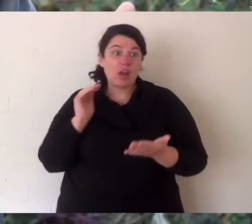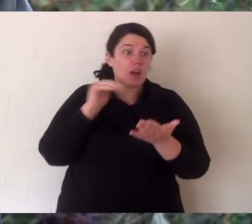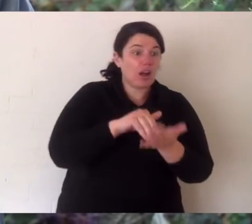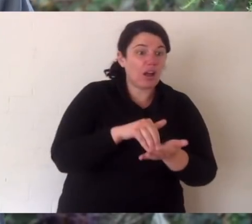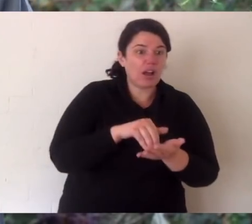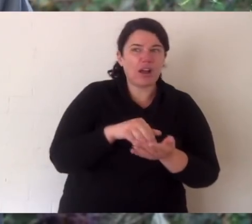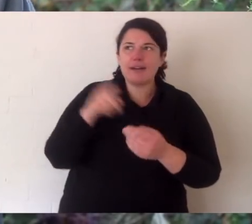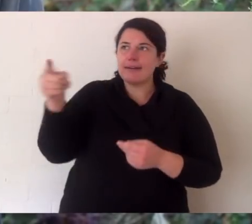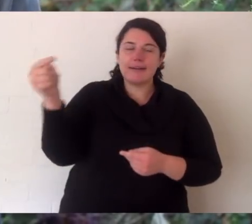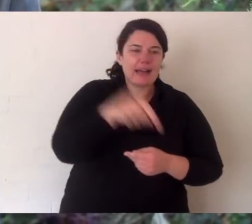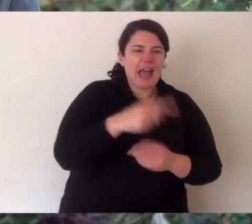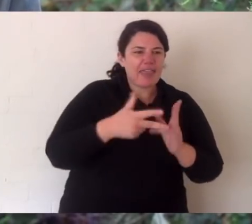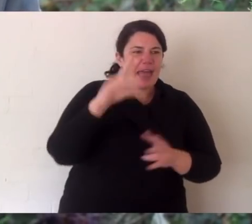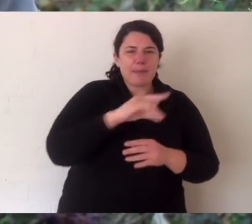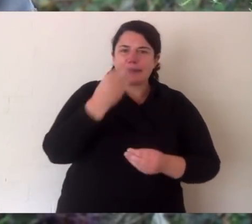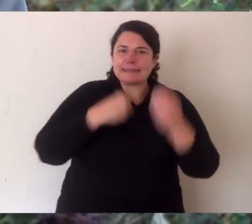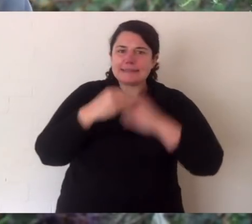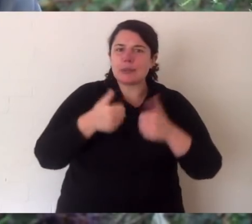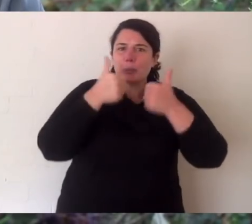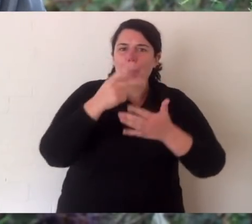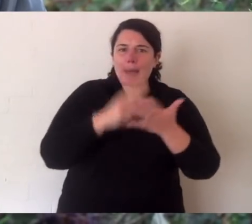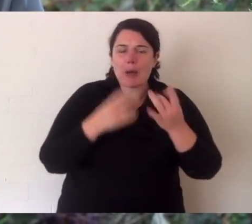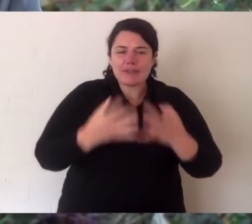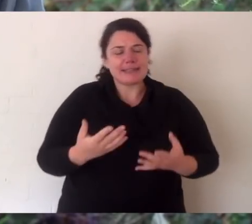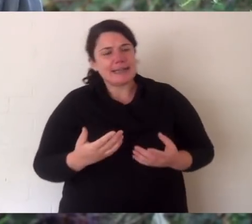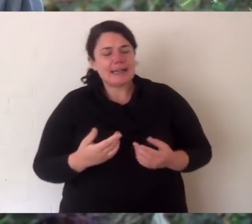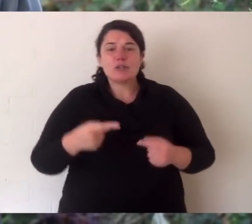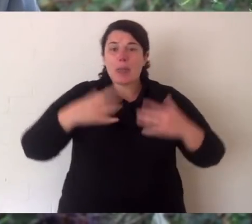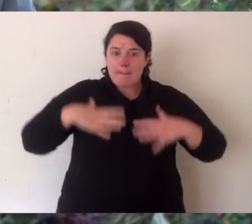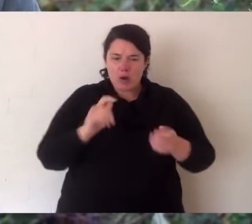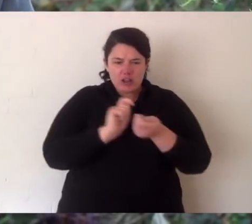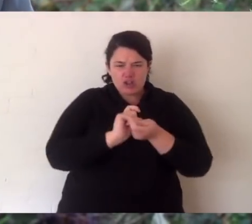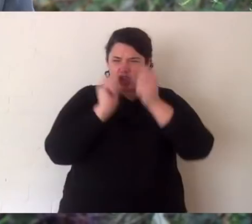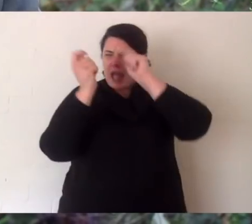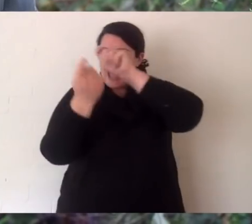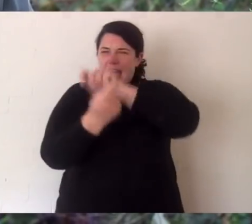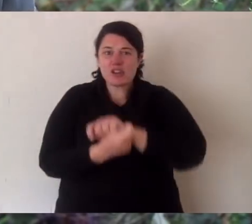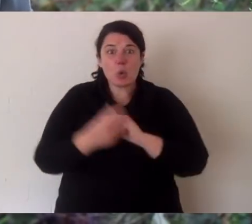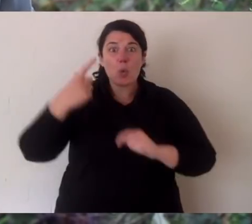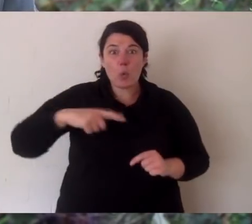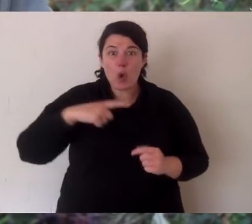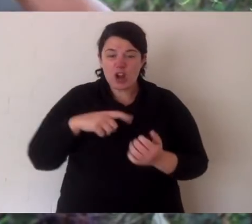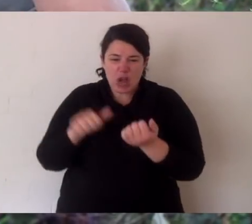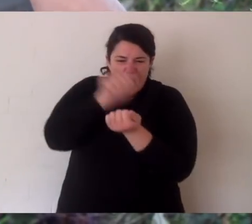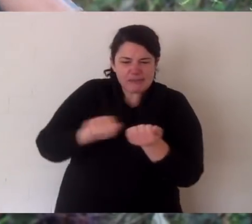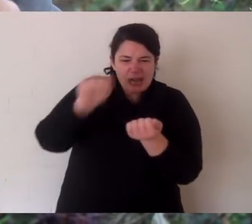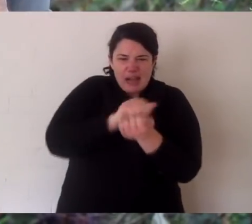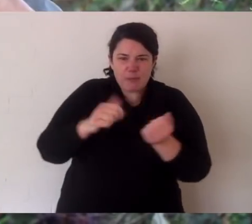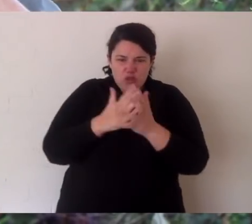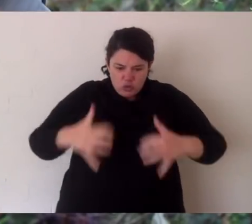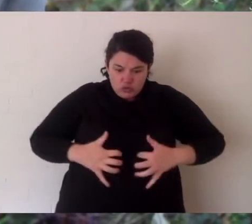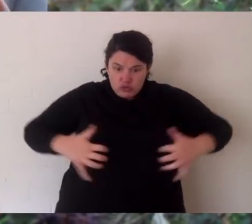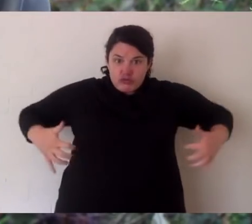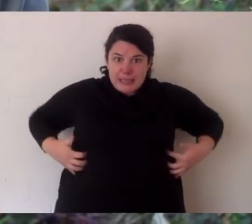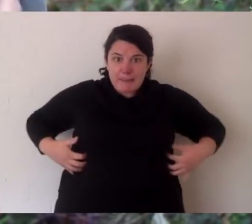has naturally died. And when they turn up there's a good chance somebody's already eaten the good bits. So they've evolved